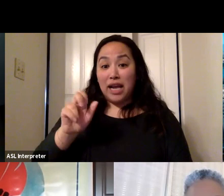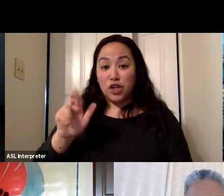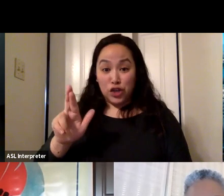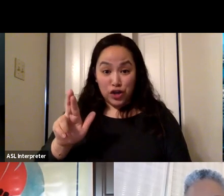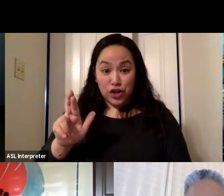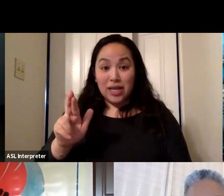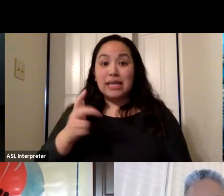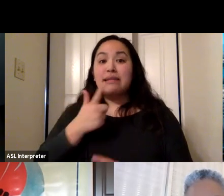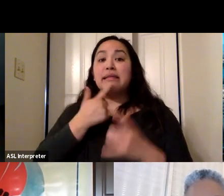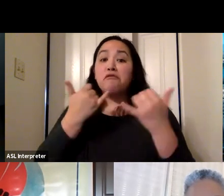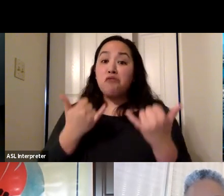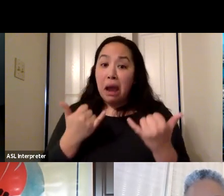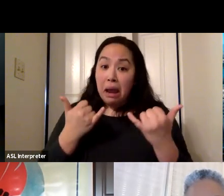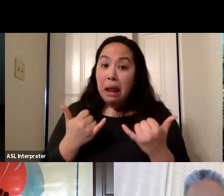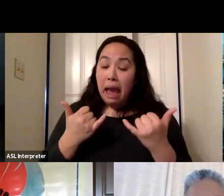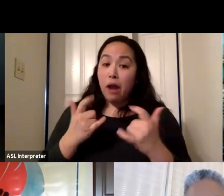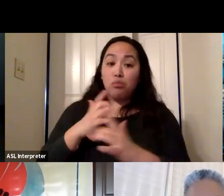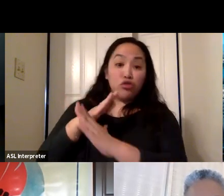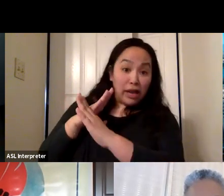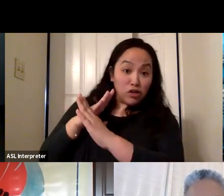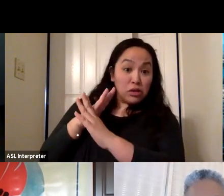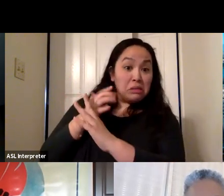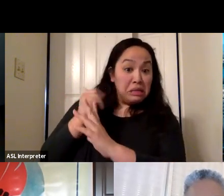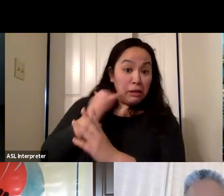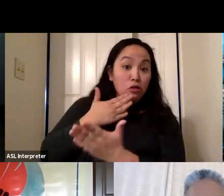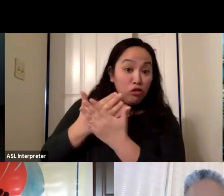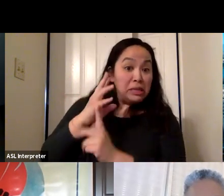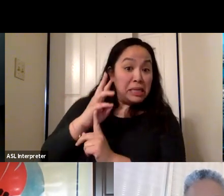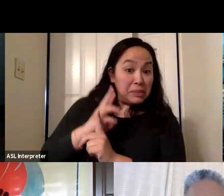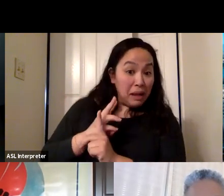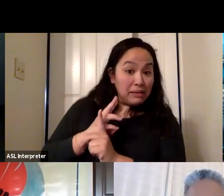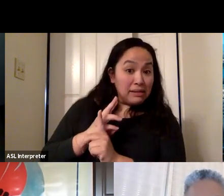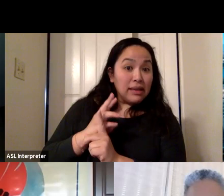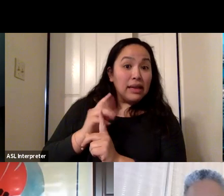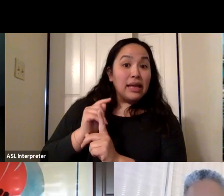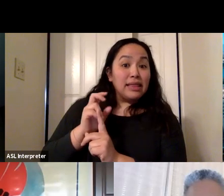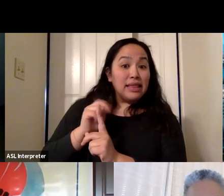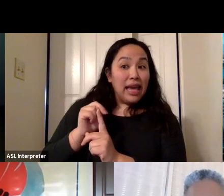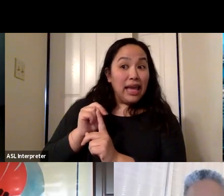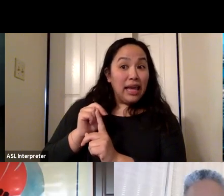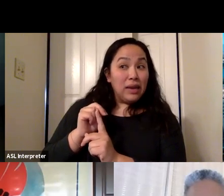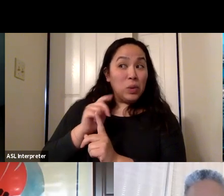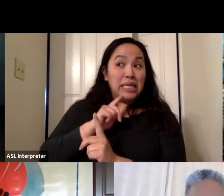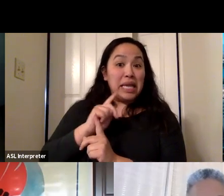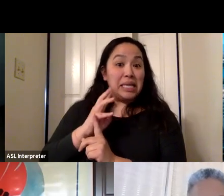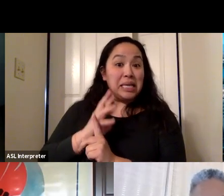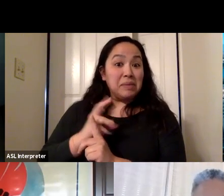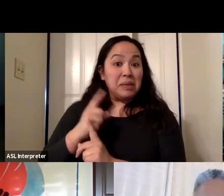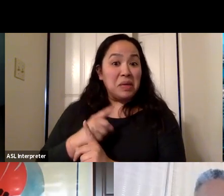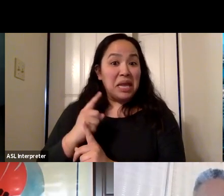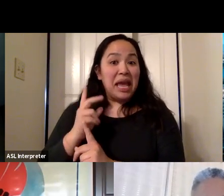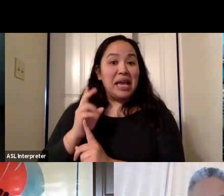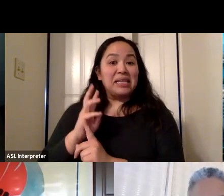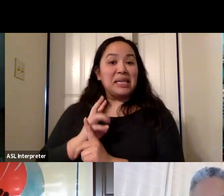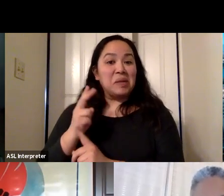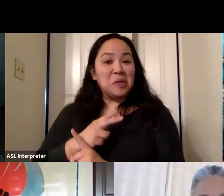coverage and the protection is looking great after six months. And then every day is like and every week is like, OK, six months in a day, six months in a week, seven months,